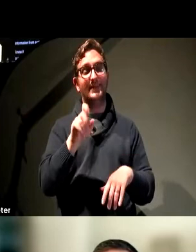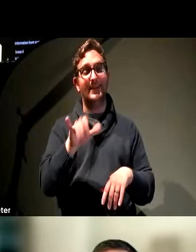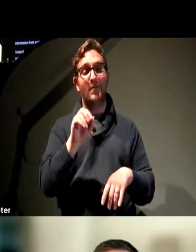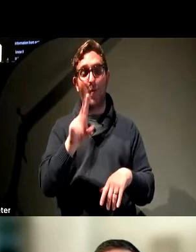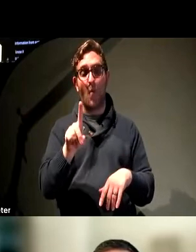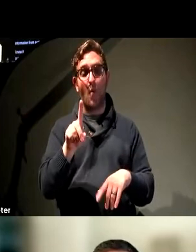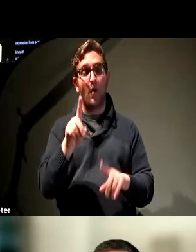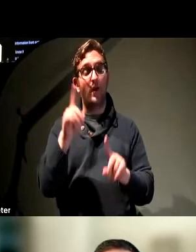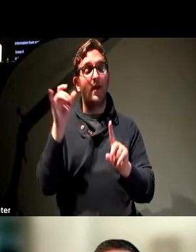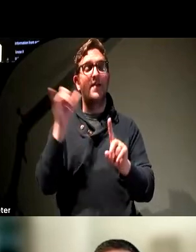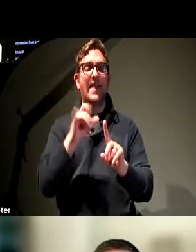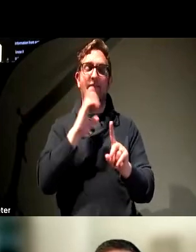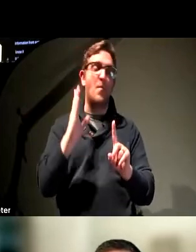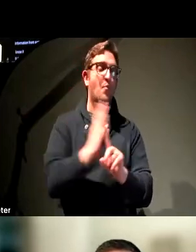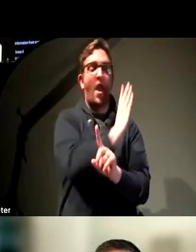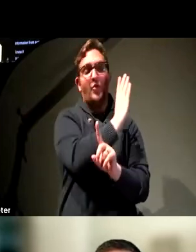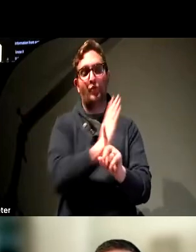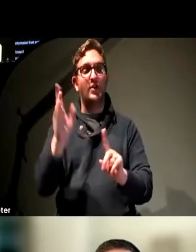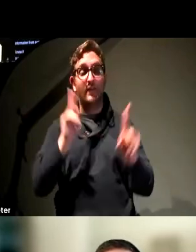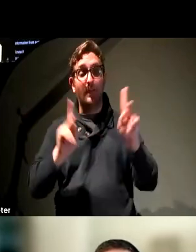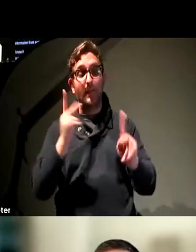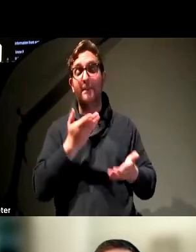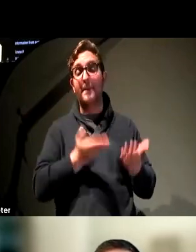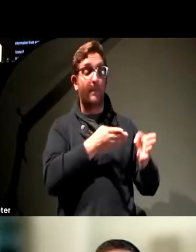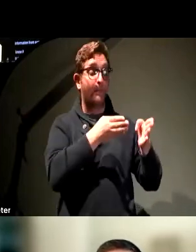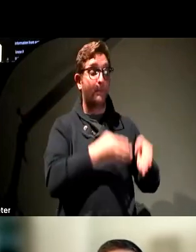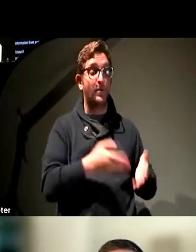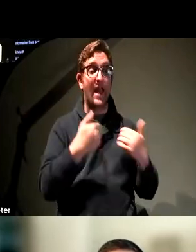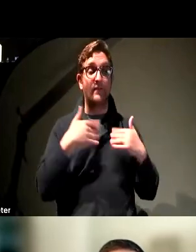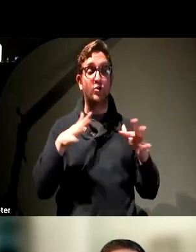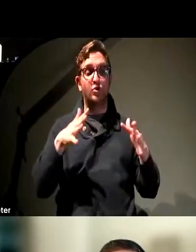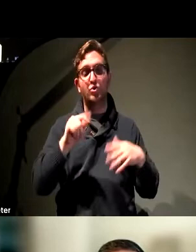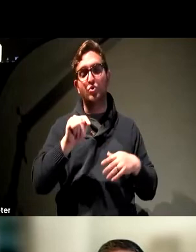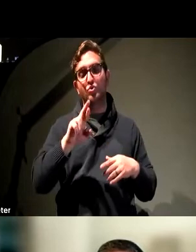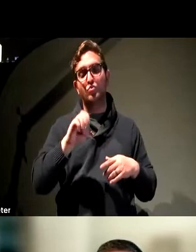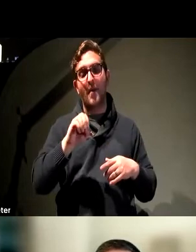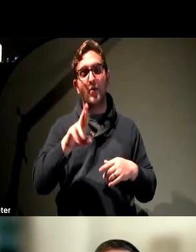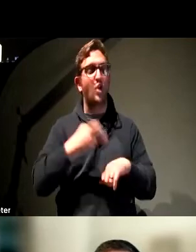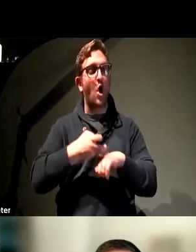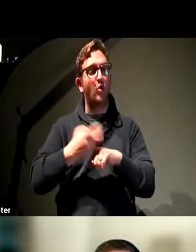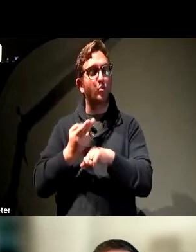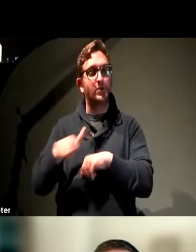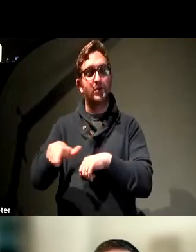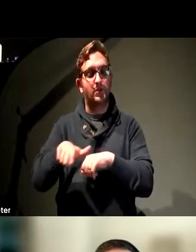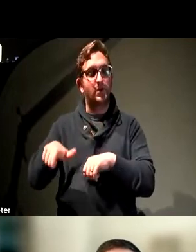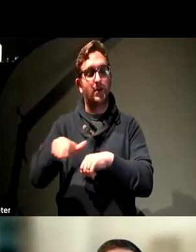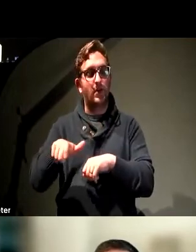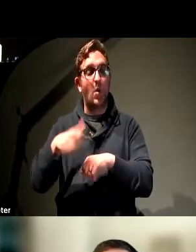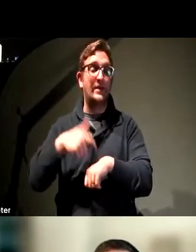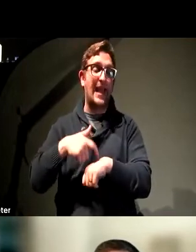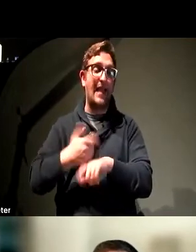a pretty broad range of folks. It might be that somebody has a trimmer that makes using a mouse impractical or very time consuming,